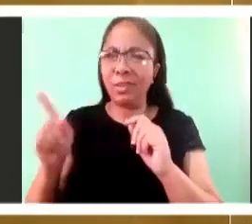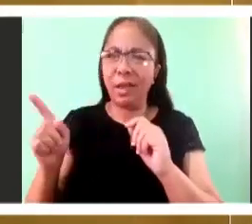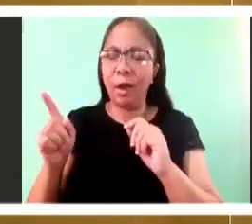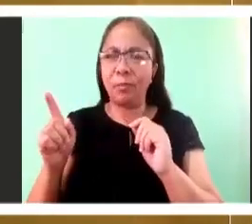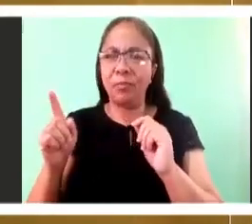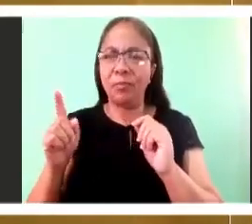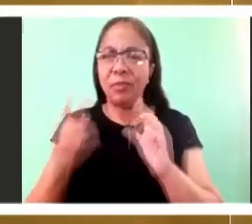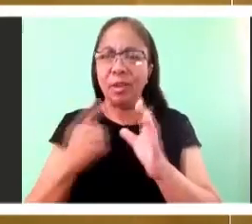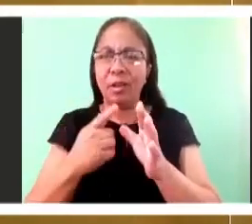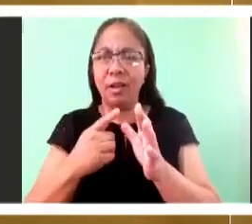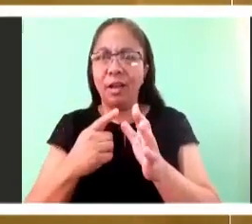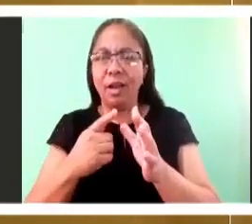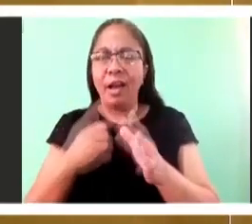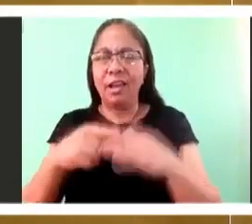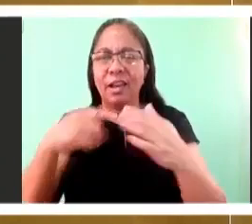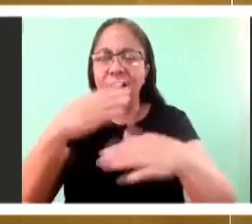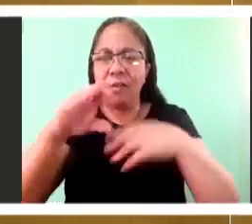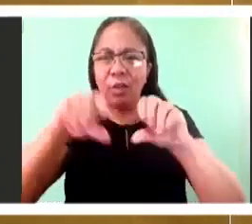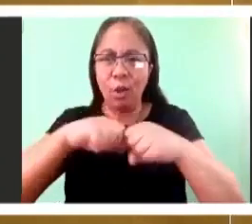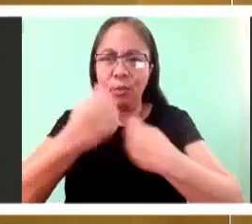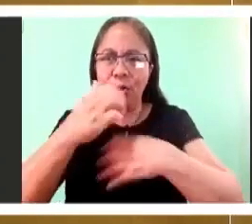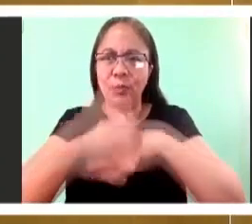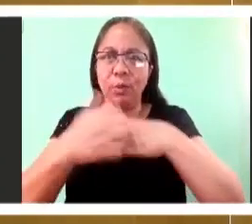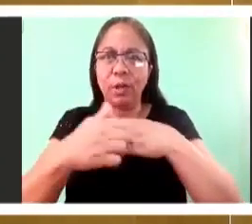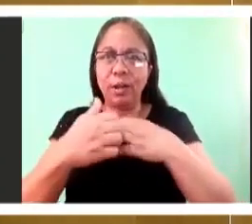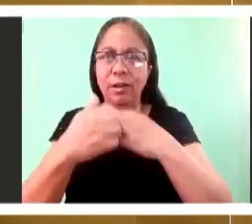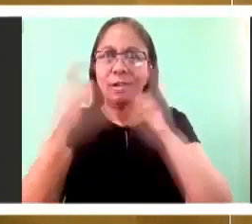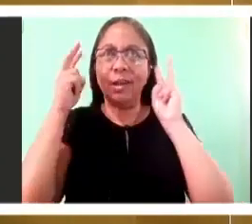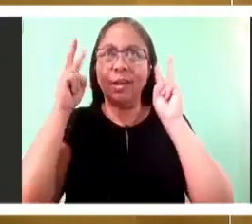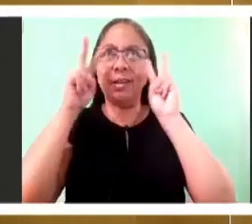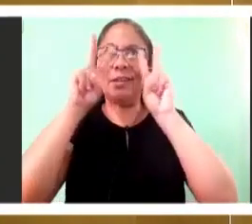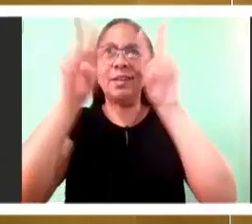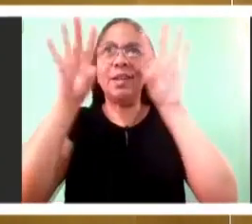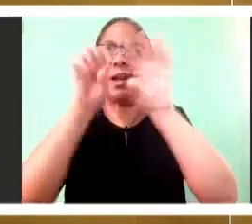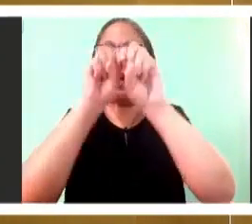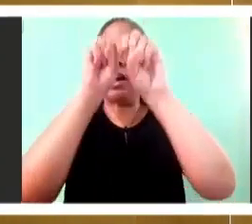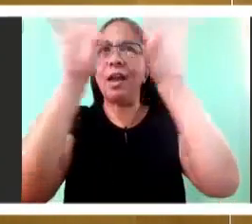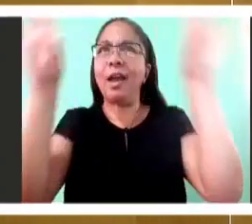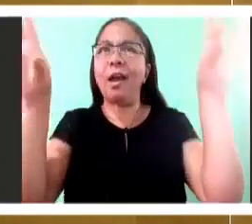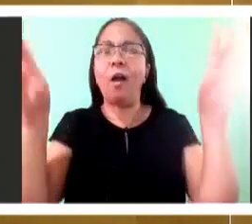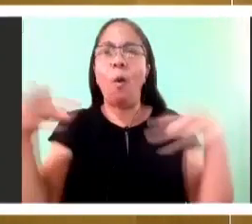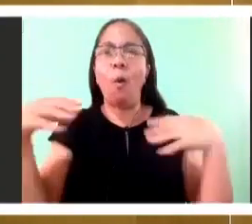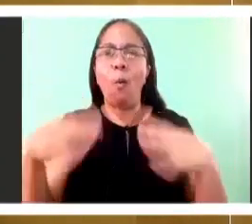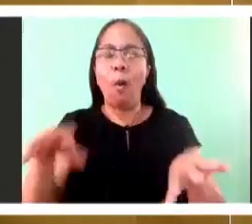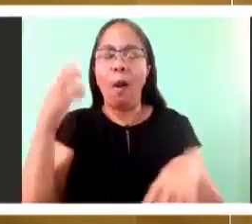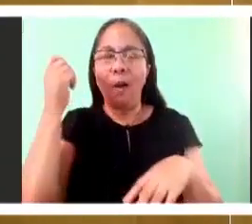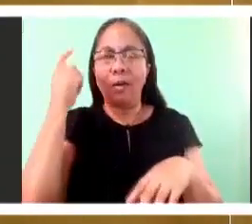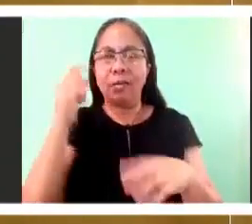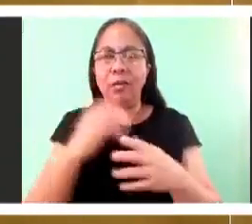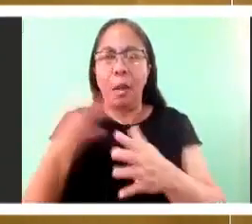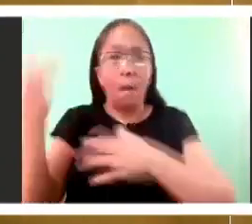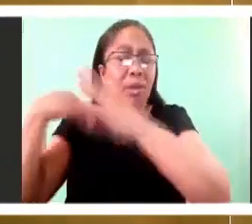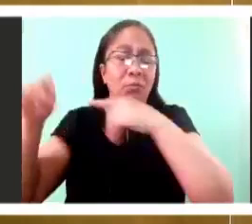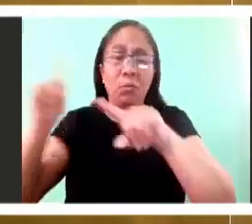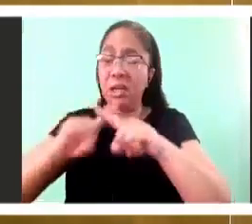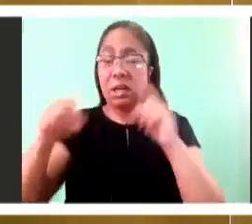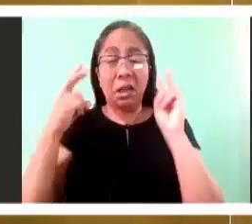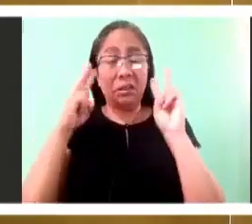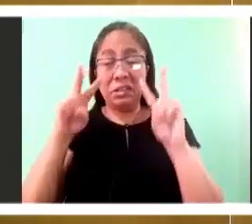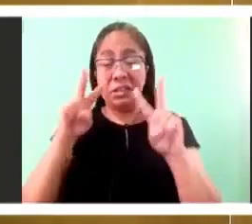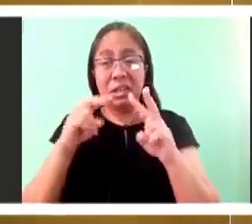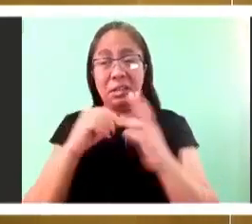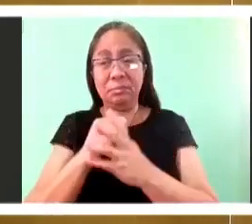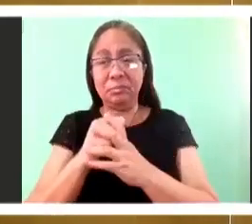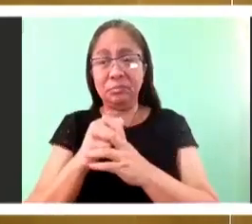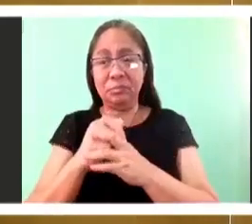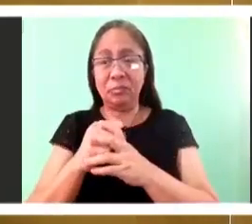although they were very knowledgeable of him and intimate with him they still could not see him. And it's the same way that in